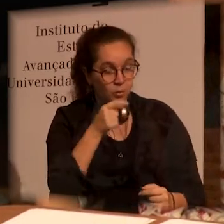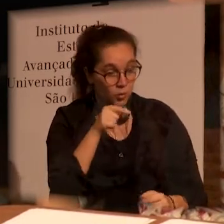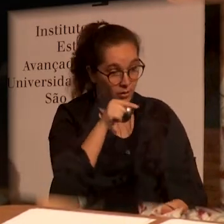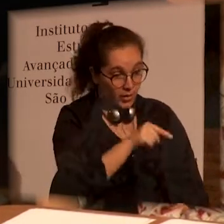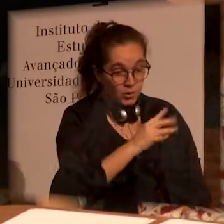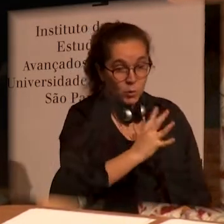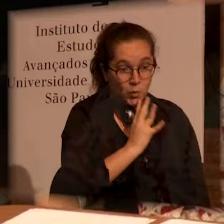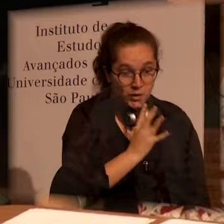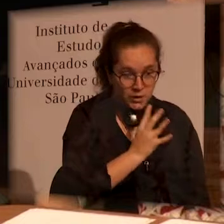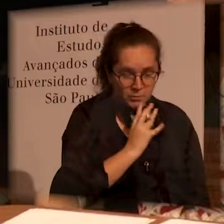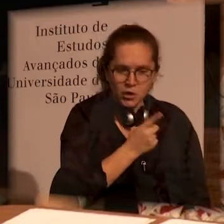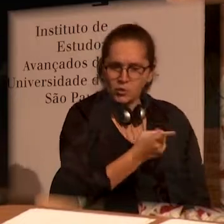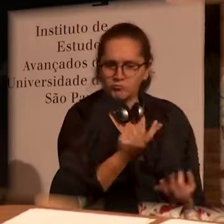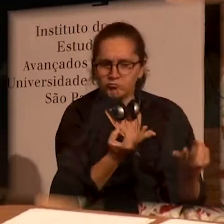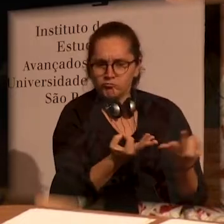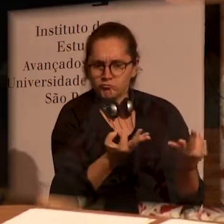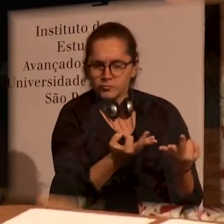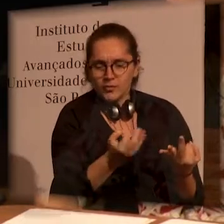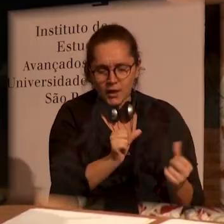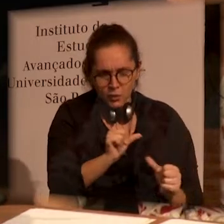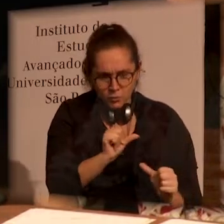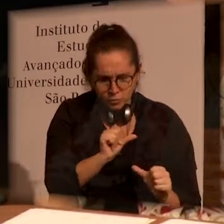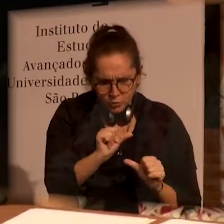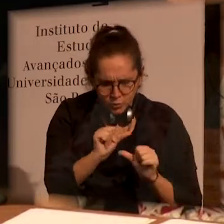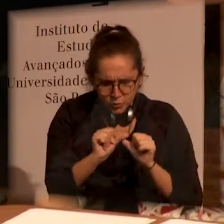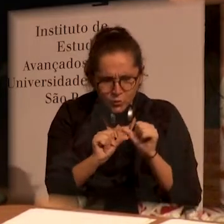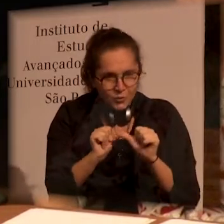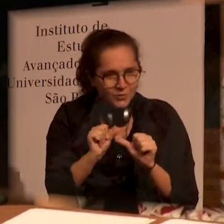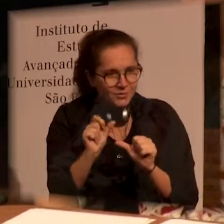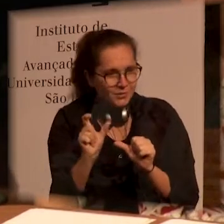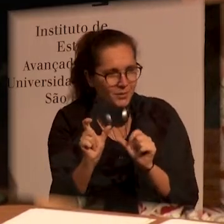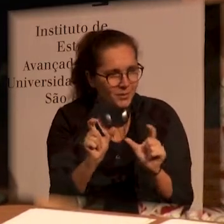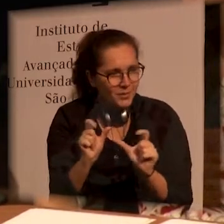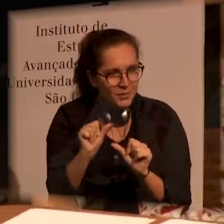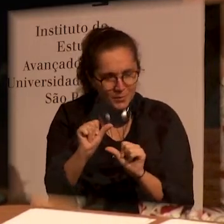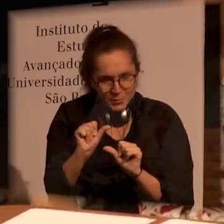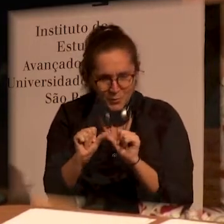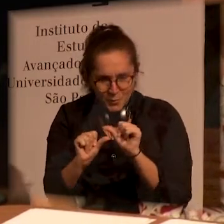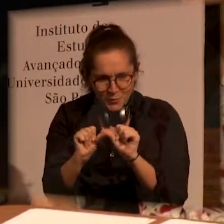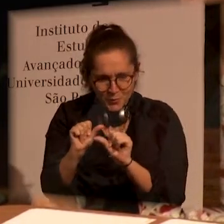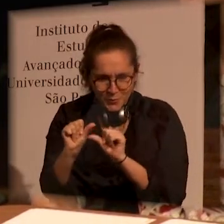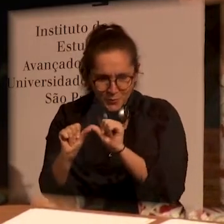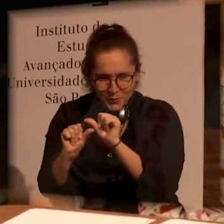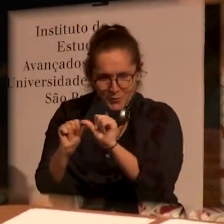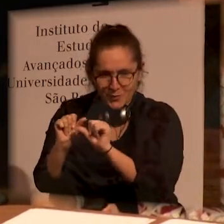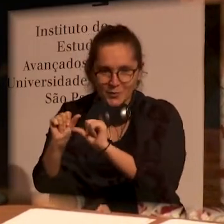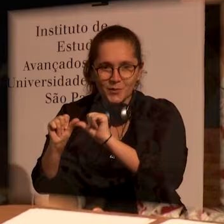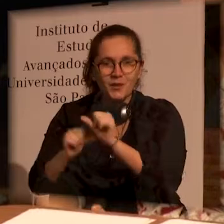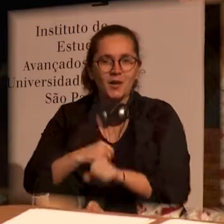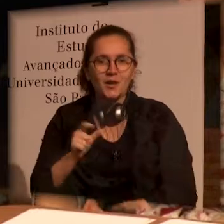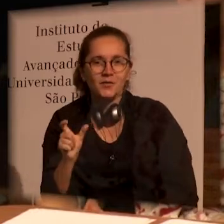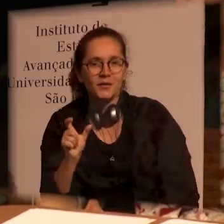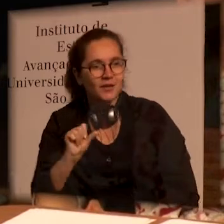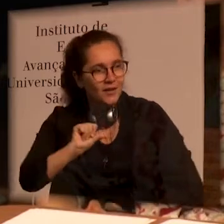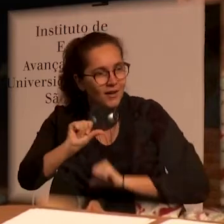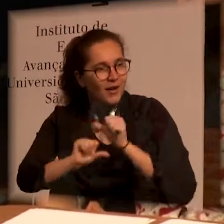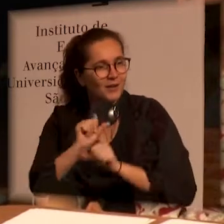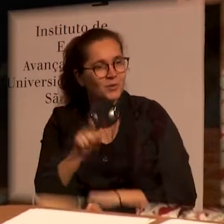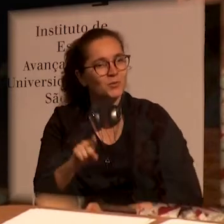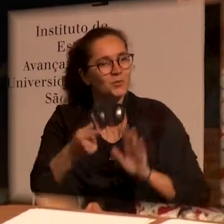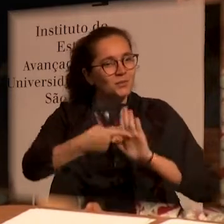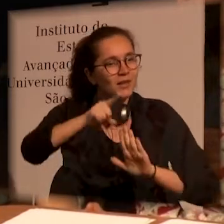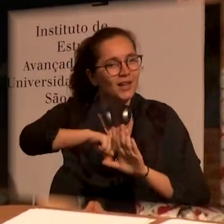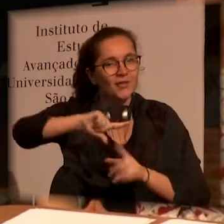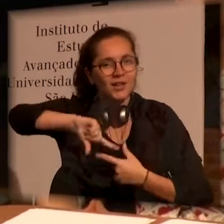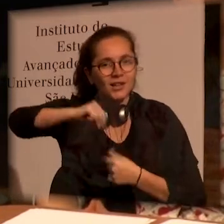the Godspell. You change a sedulation and the expression of